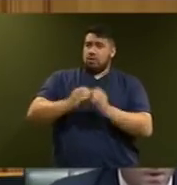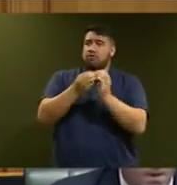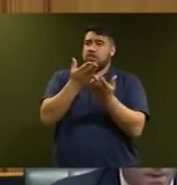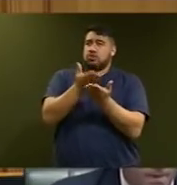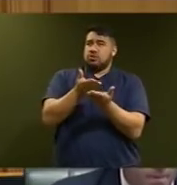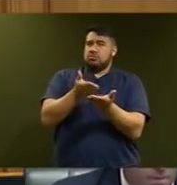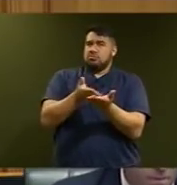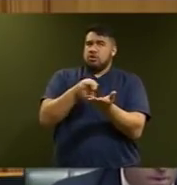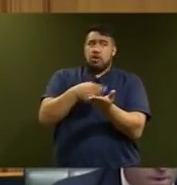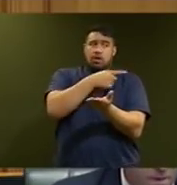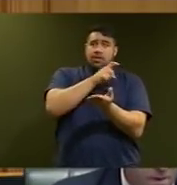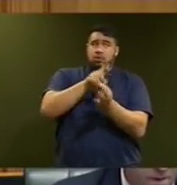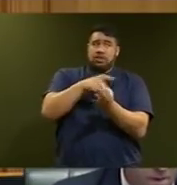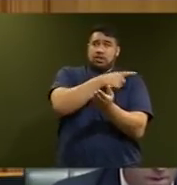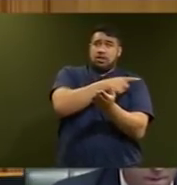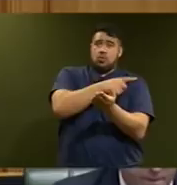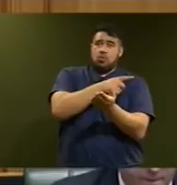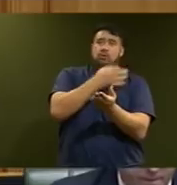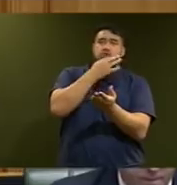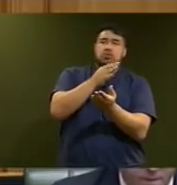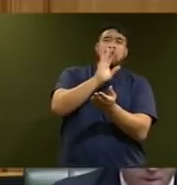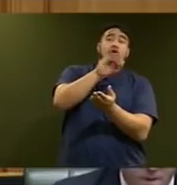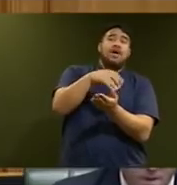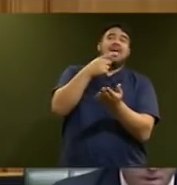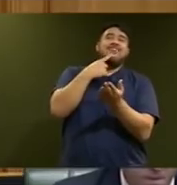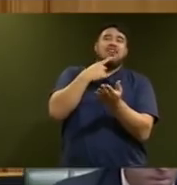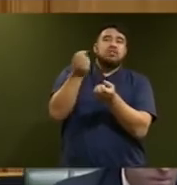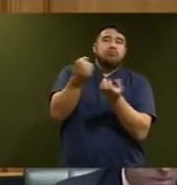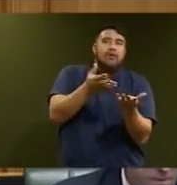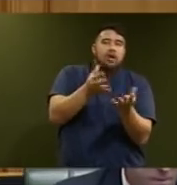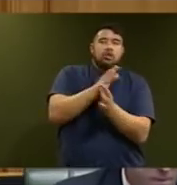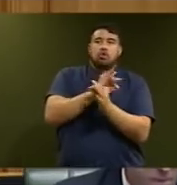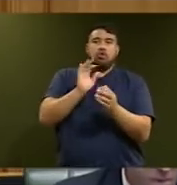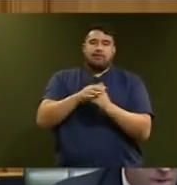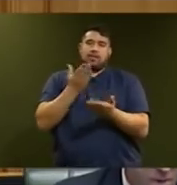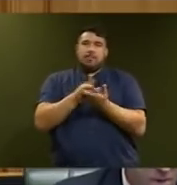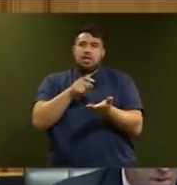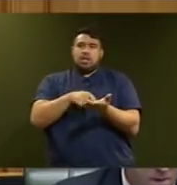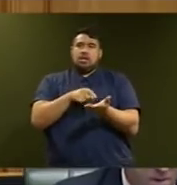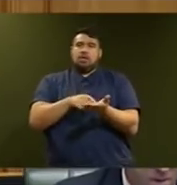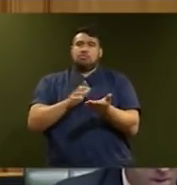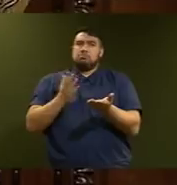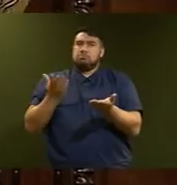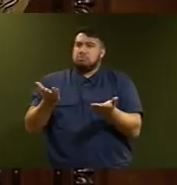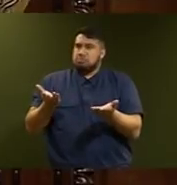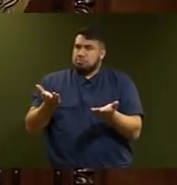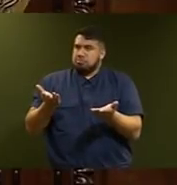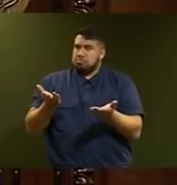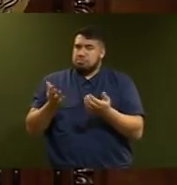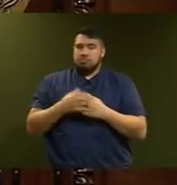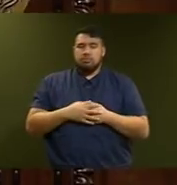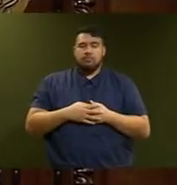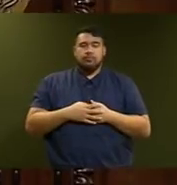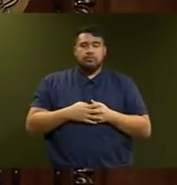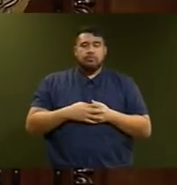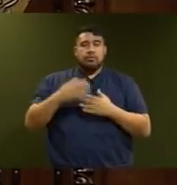the question was about the advice that would have been provided by way of asking, is it a provision? Mr Speaker, speaking to the